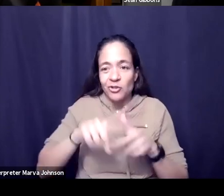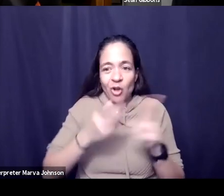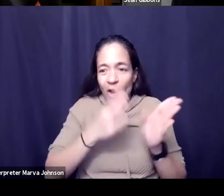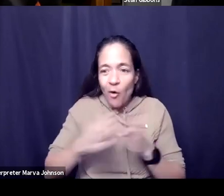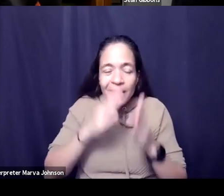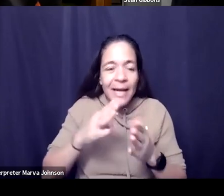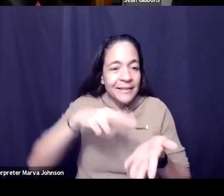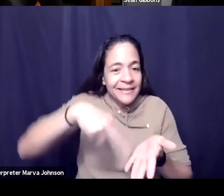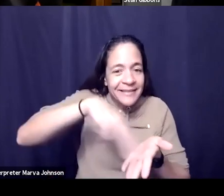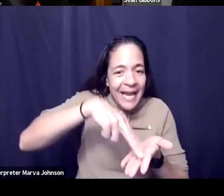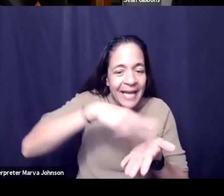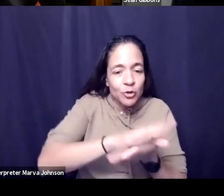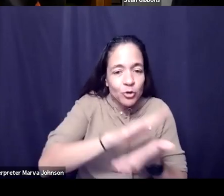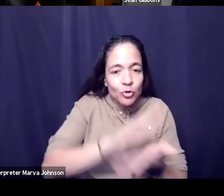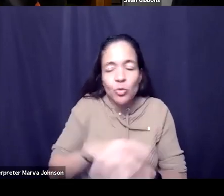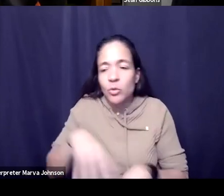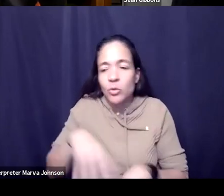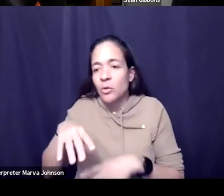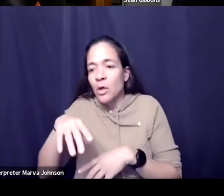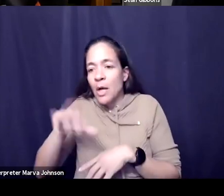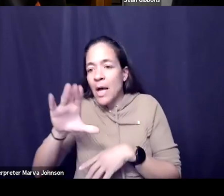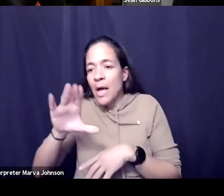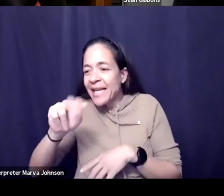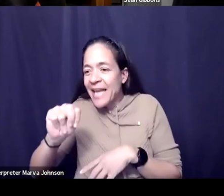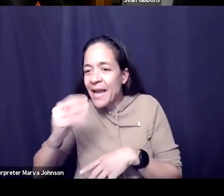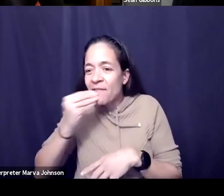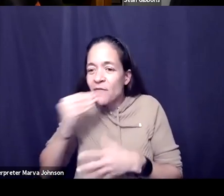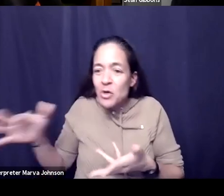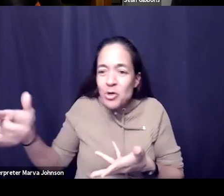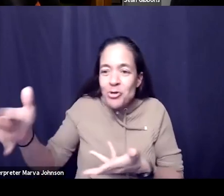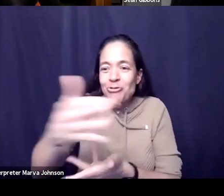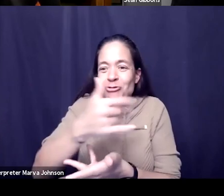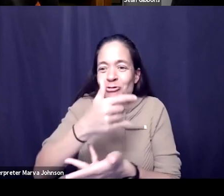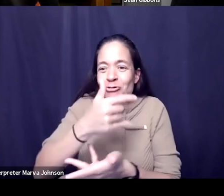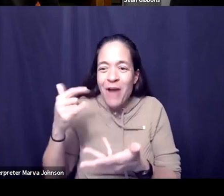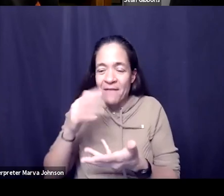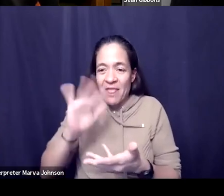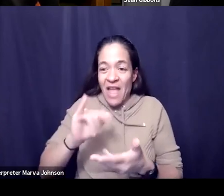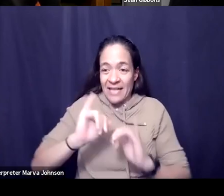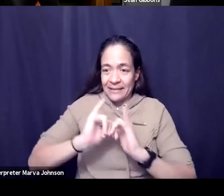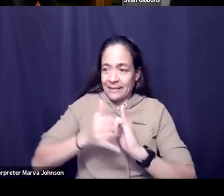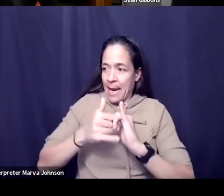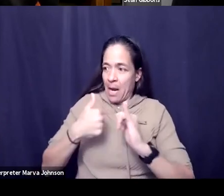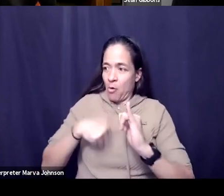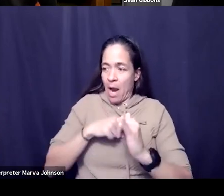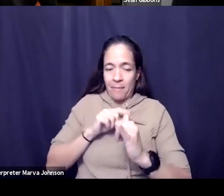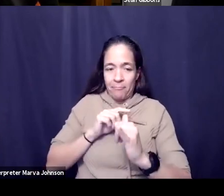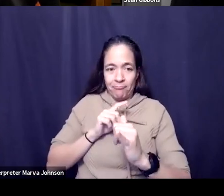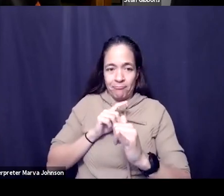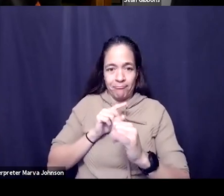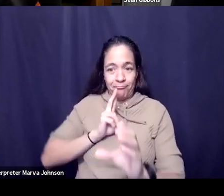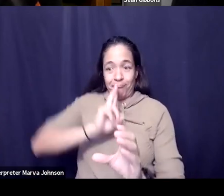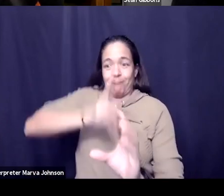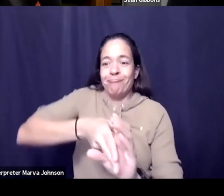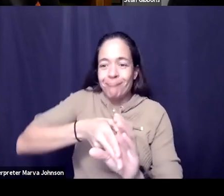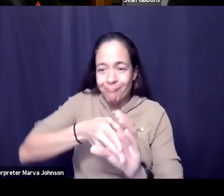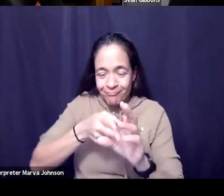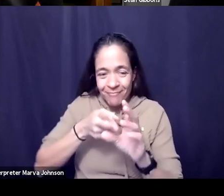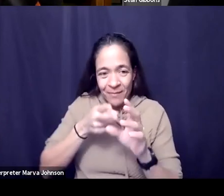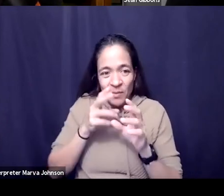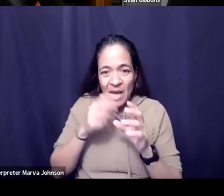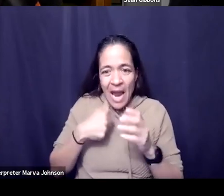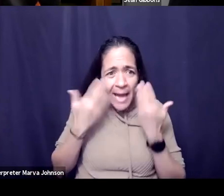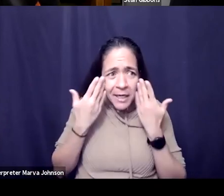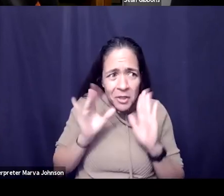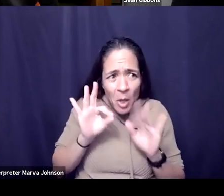drives and to me that was a way of almost inserting myself into the interaction if i wasn't sure if i would be invited if i